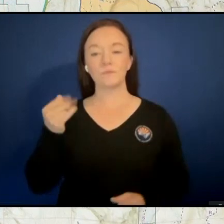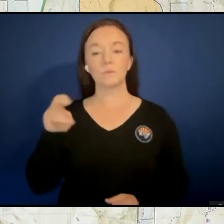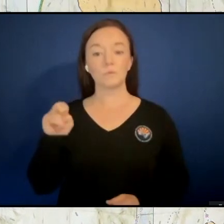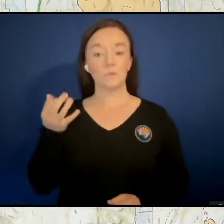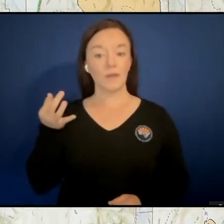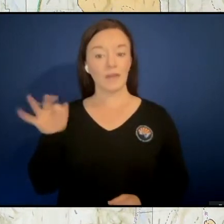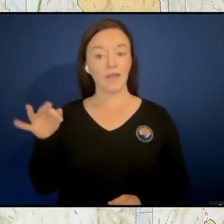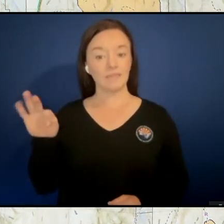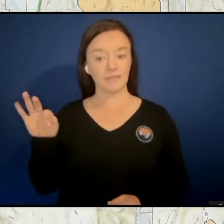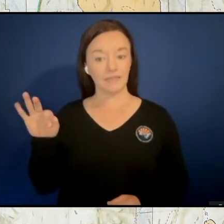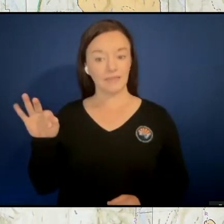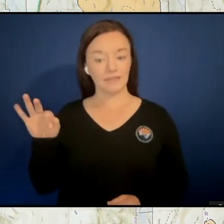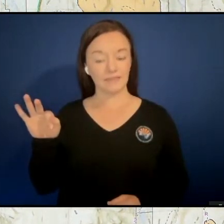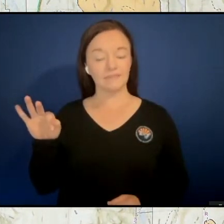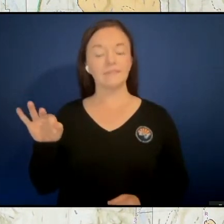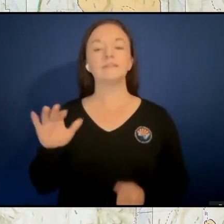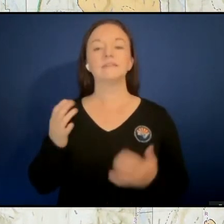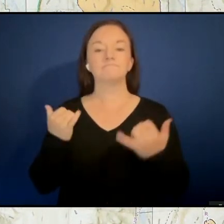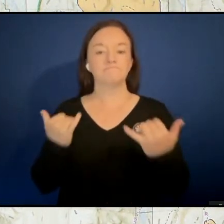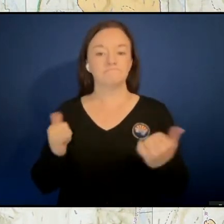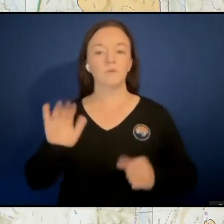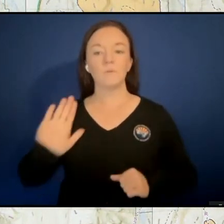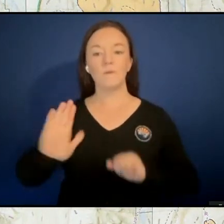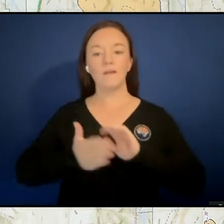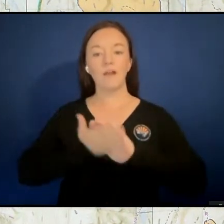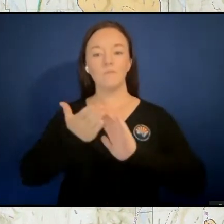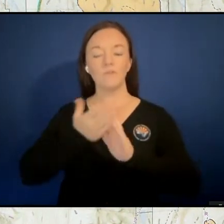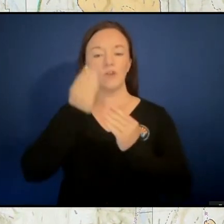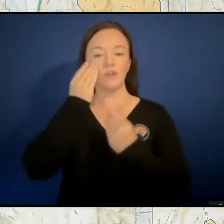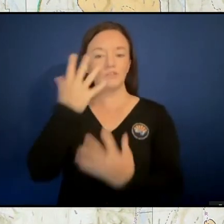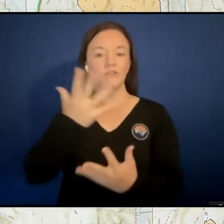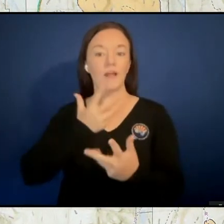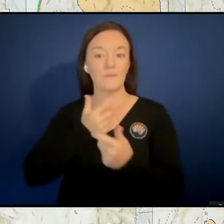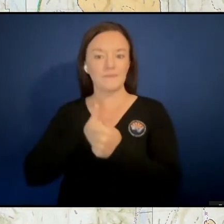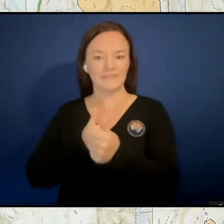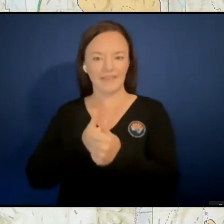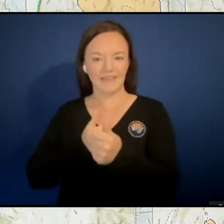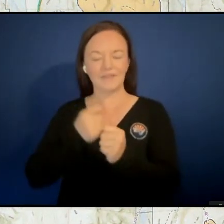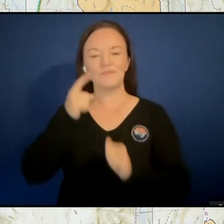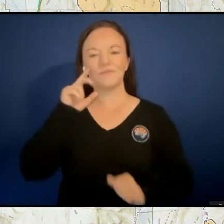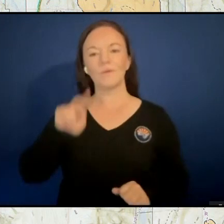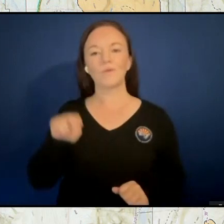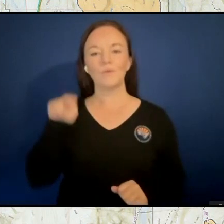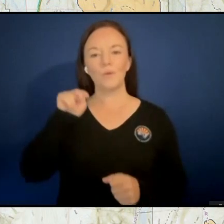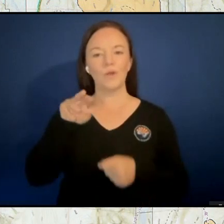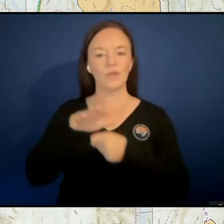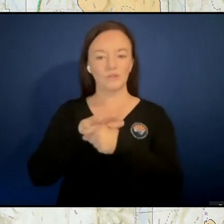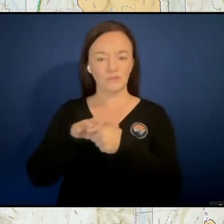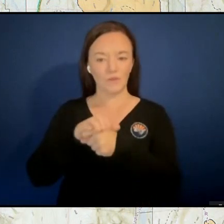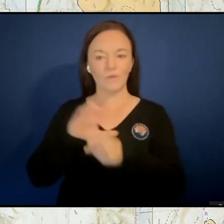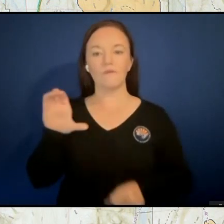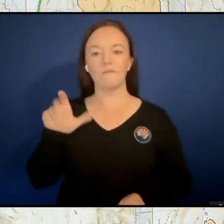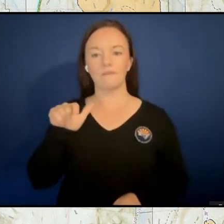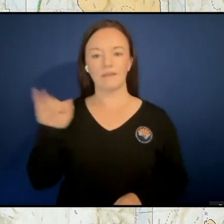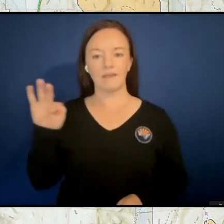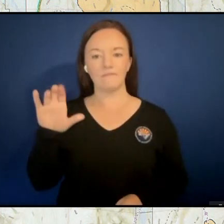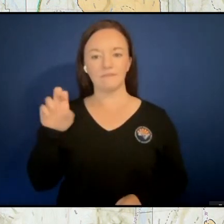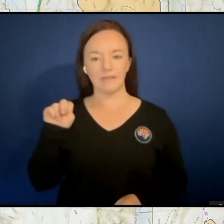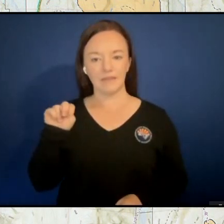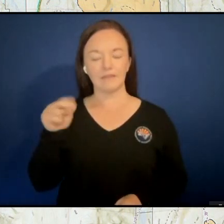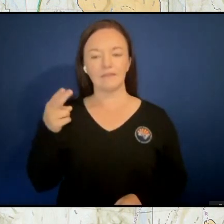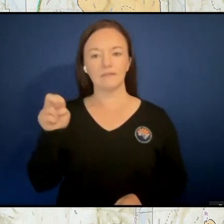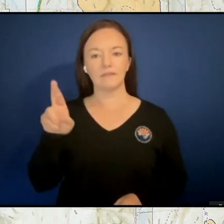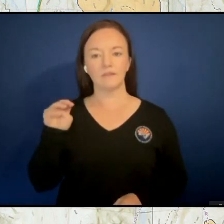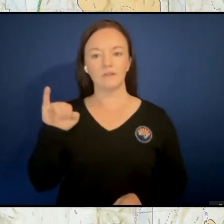and this is your operational update for the north zone of the Calf Canyon Hermits Peak Fire.